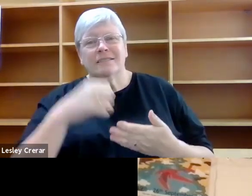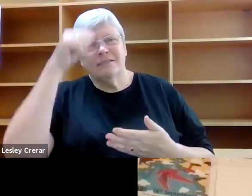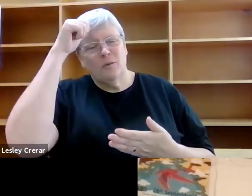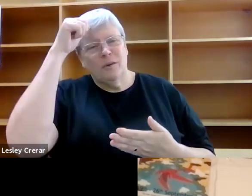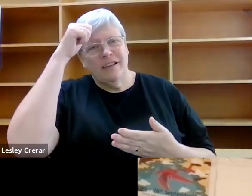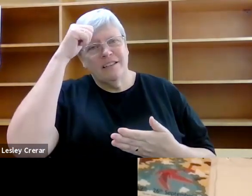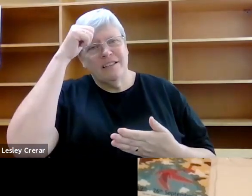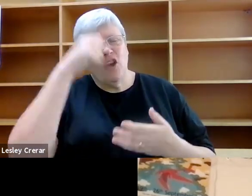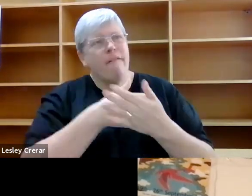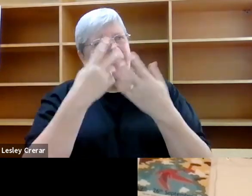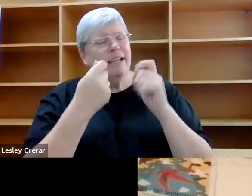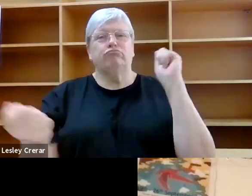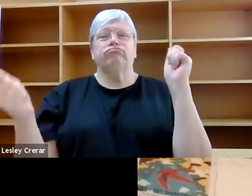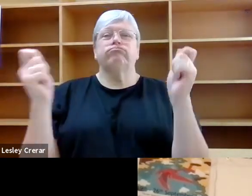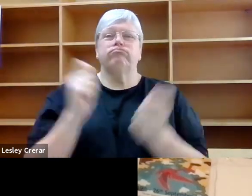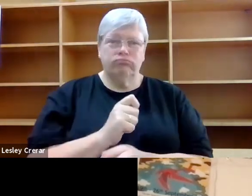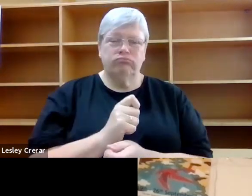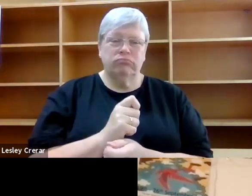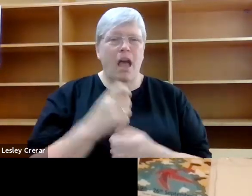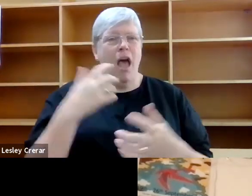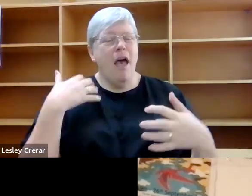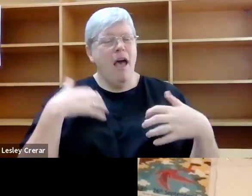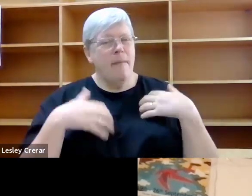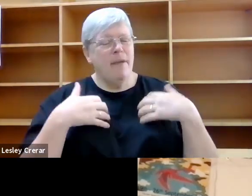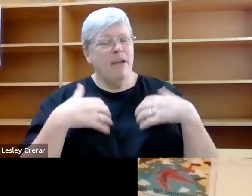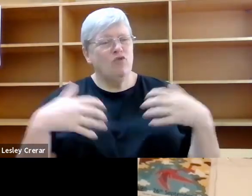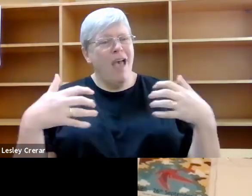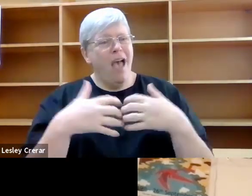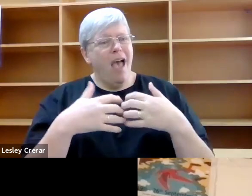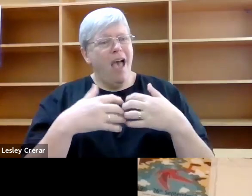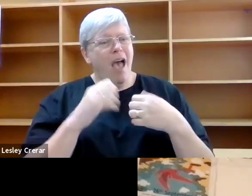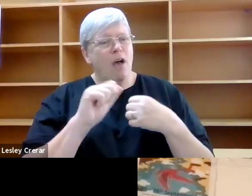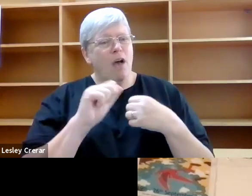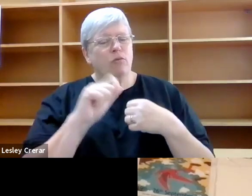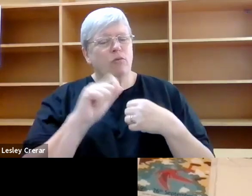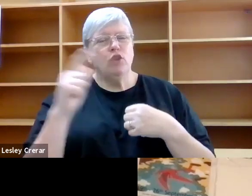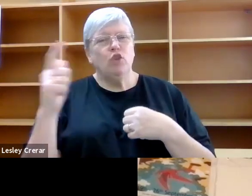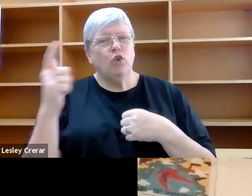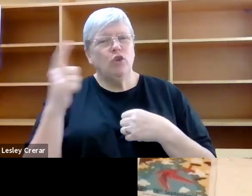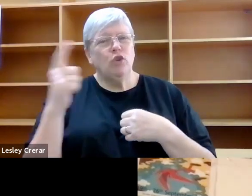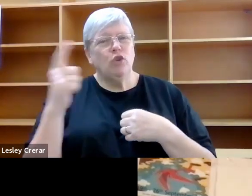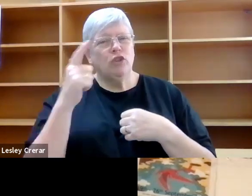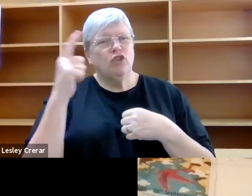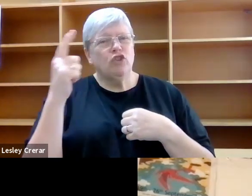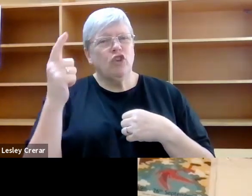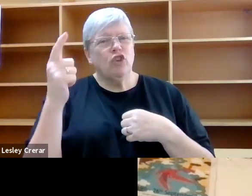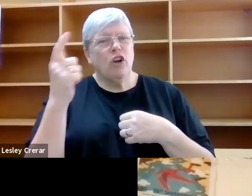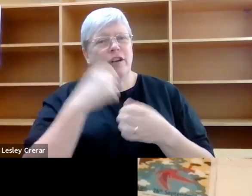that was for you. I'm interested in how your journey into witchcraft from that initial point as a teenager